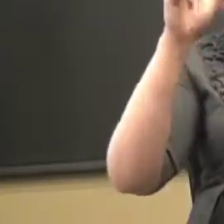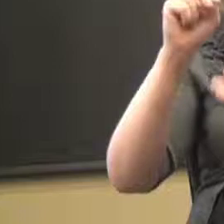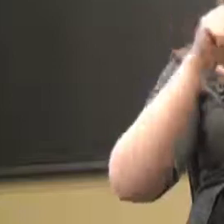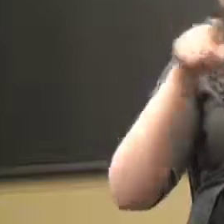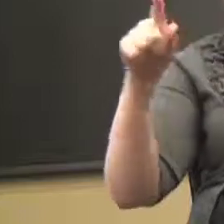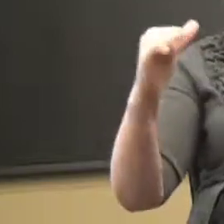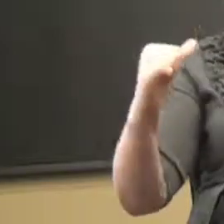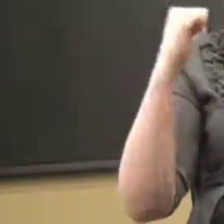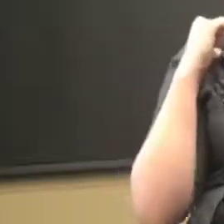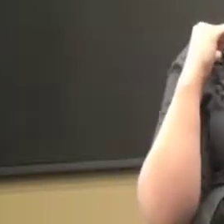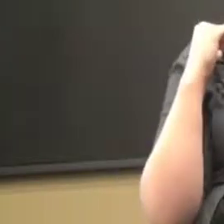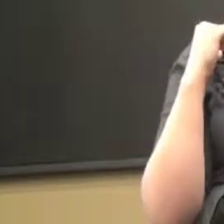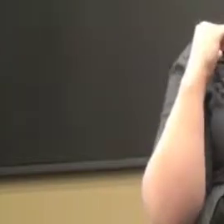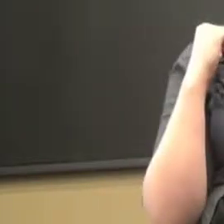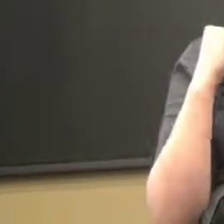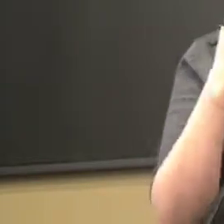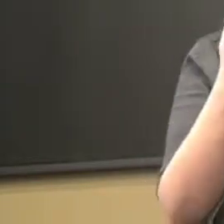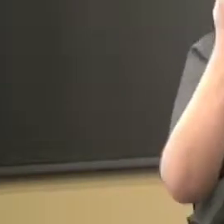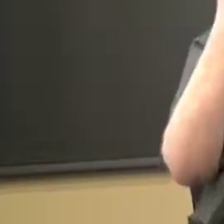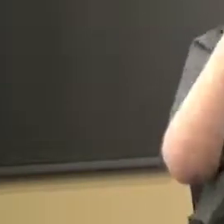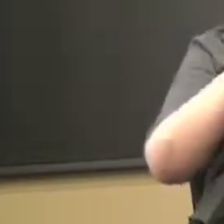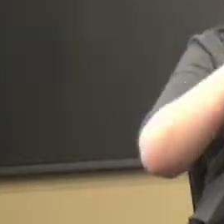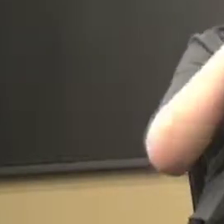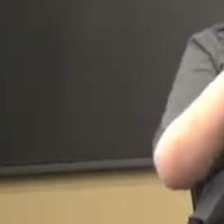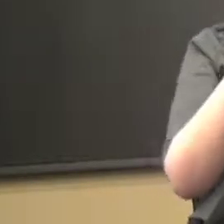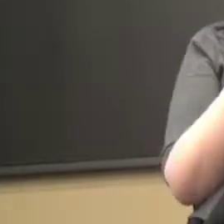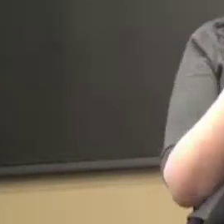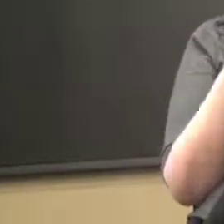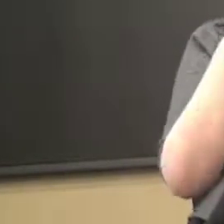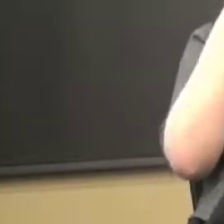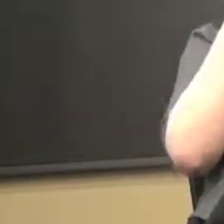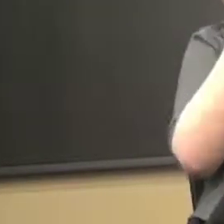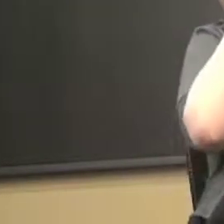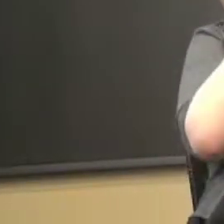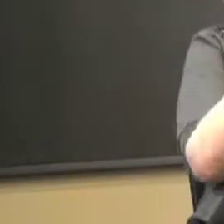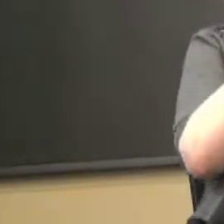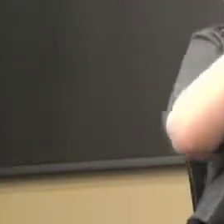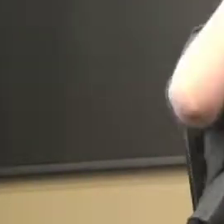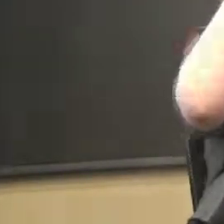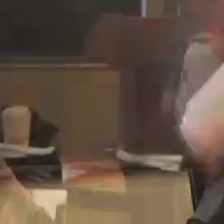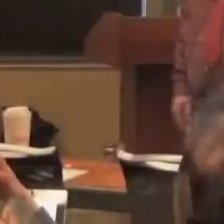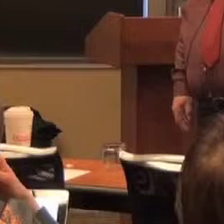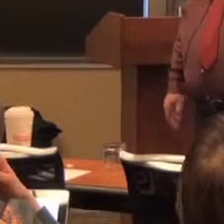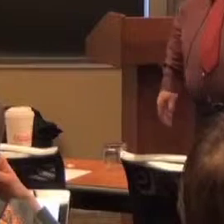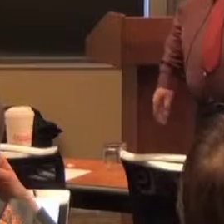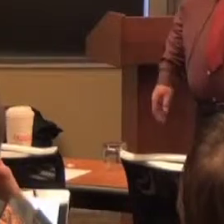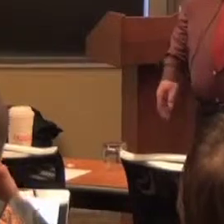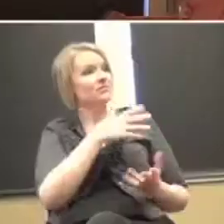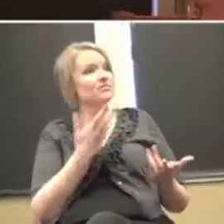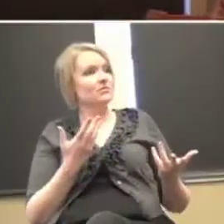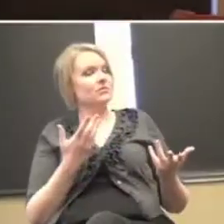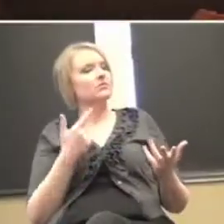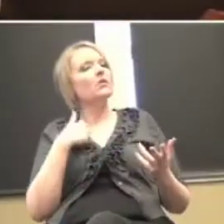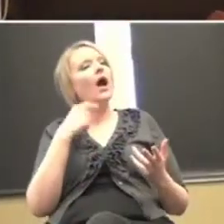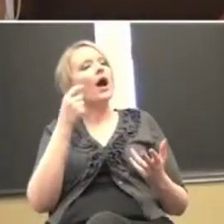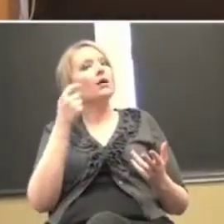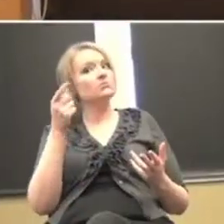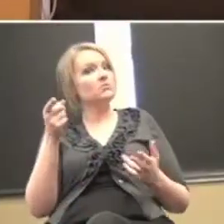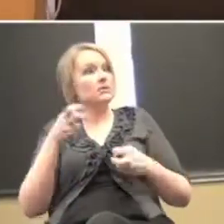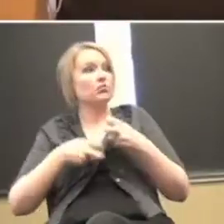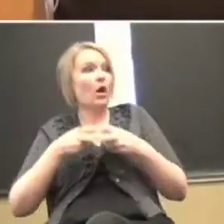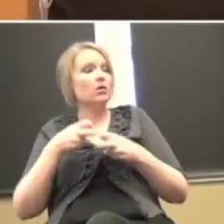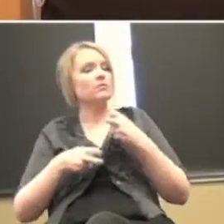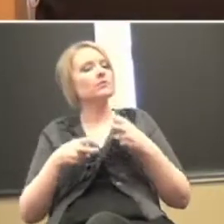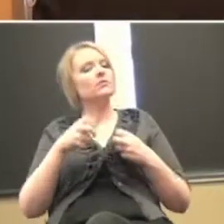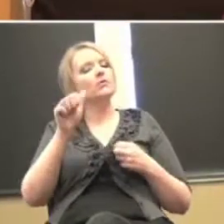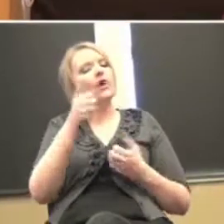So if there's any question about this you can say I might talk to the parents or whoever at some point and say this is okay and I understand why it's a problem. The other thing